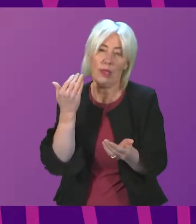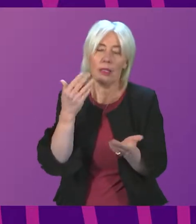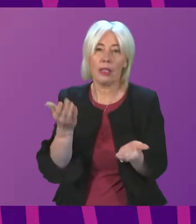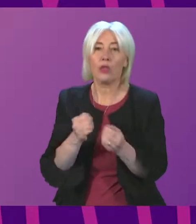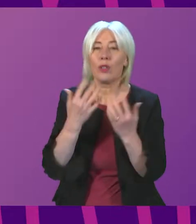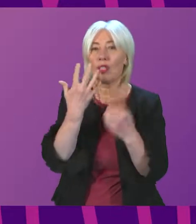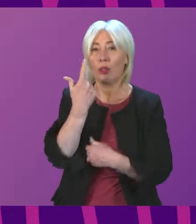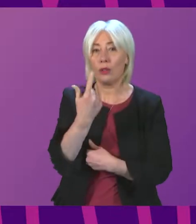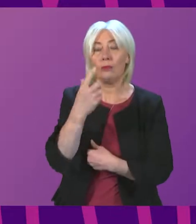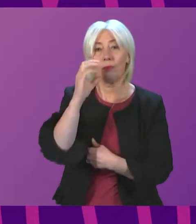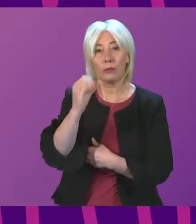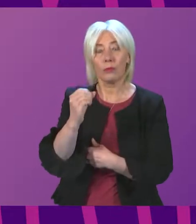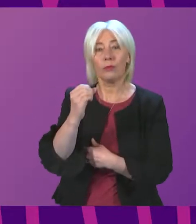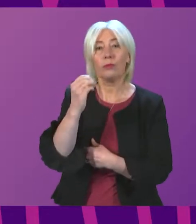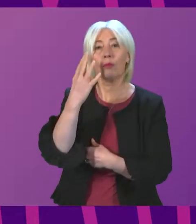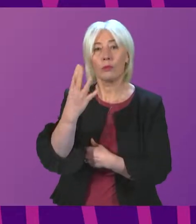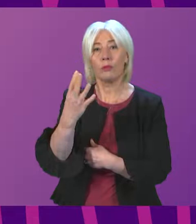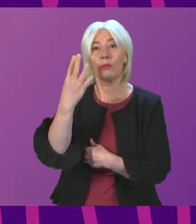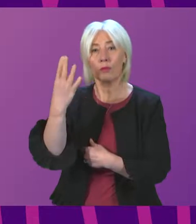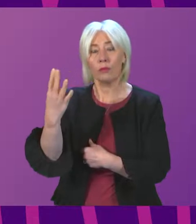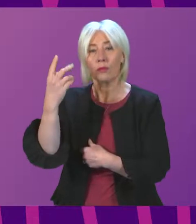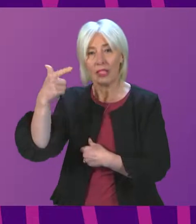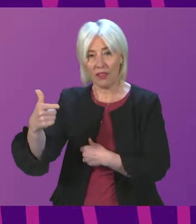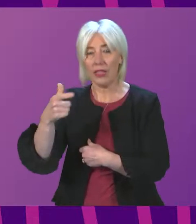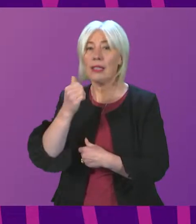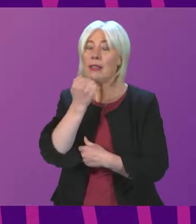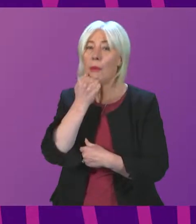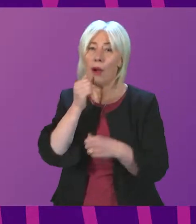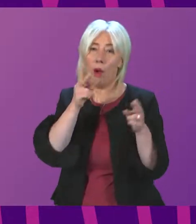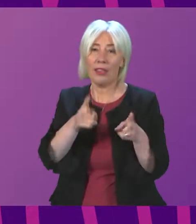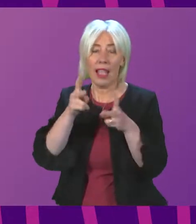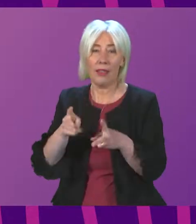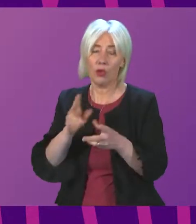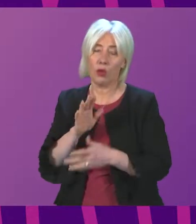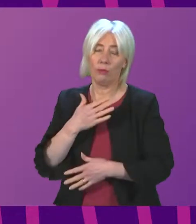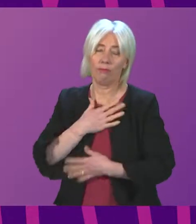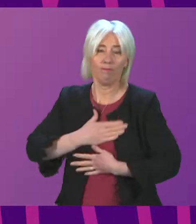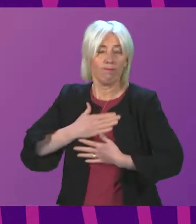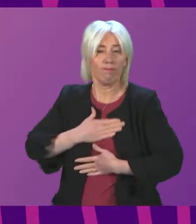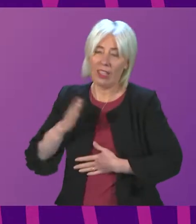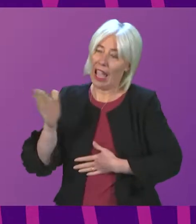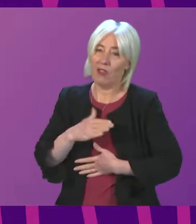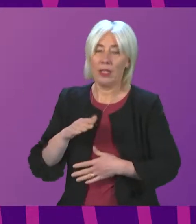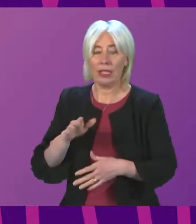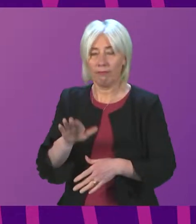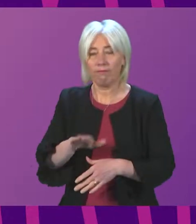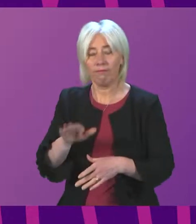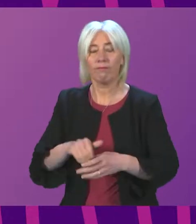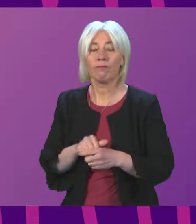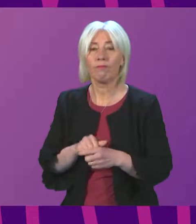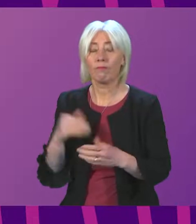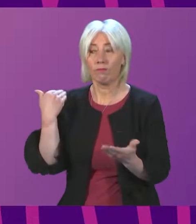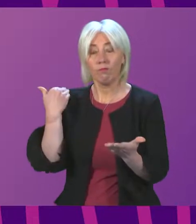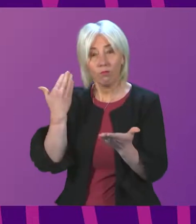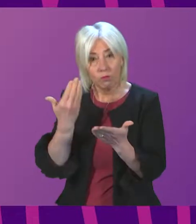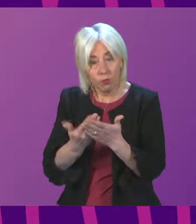,447. And once again, my condolences go to everyone mourning a loved one. Over the past fortnight, case numbers